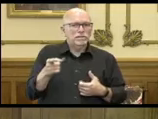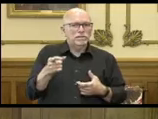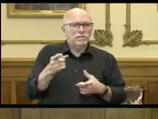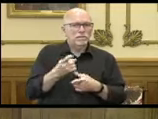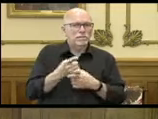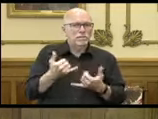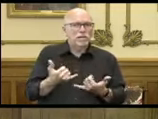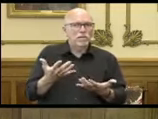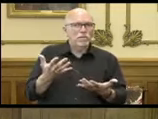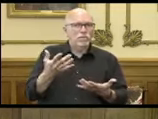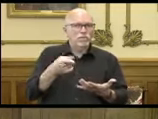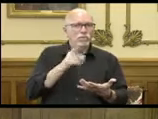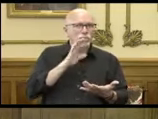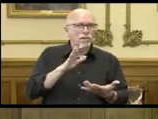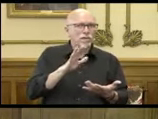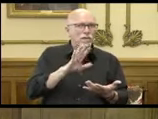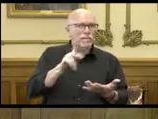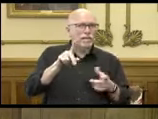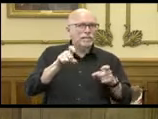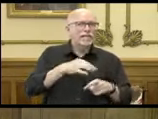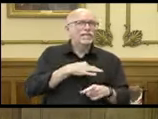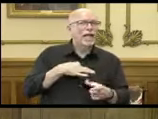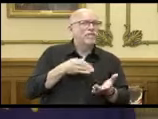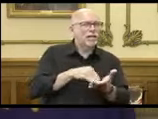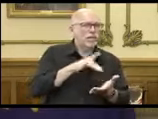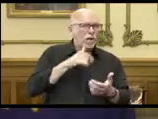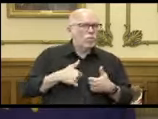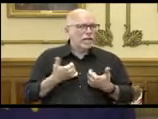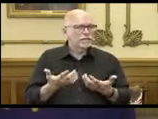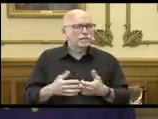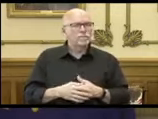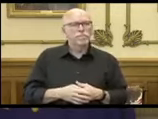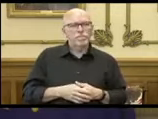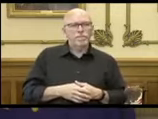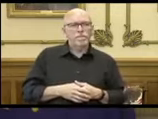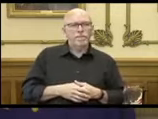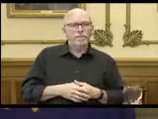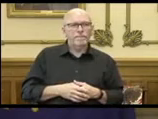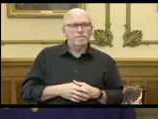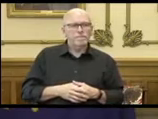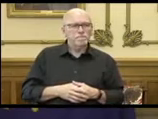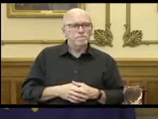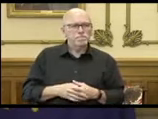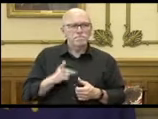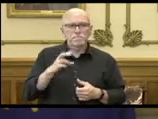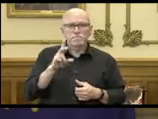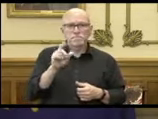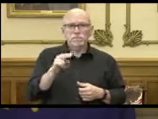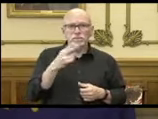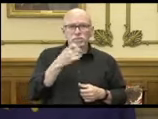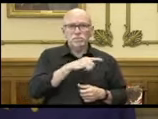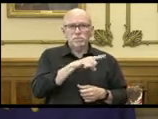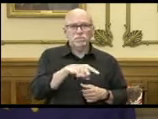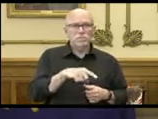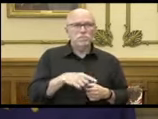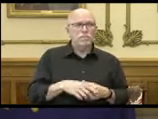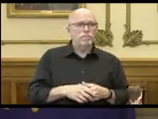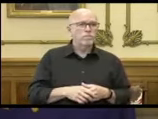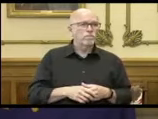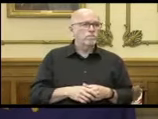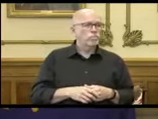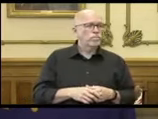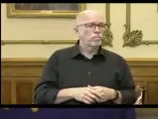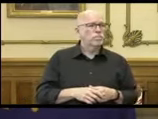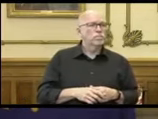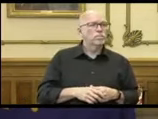now, and you're going back in and testing staff again? Sure. Dr. Dan, you may want to step up to the batter's box.